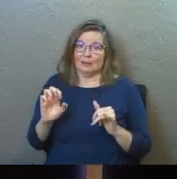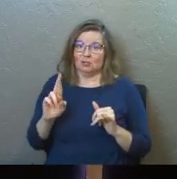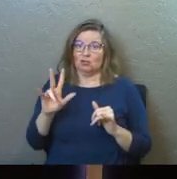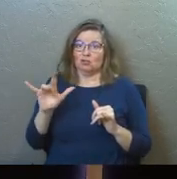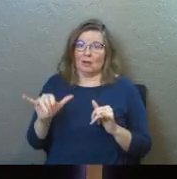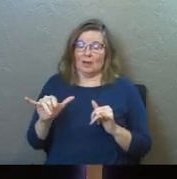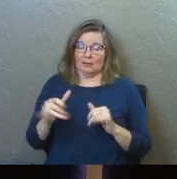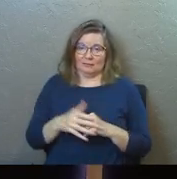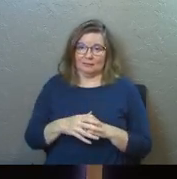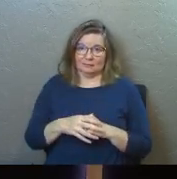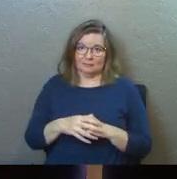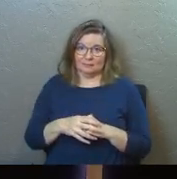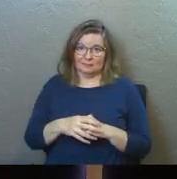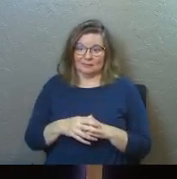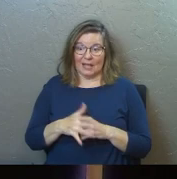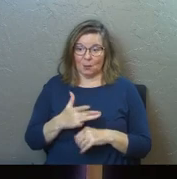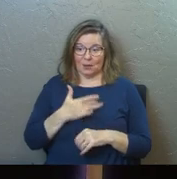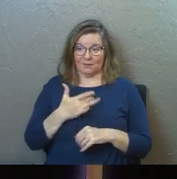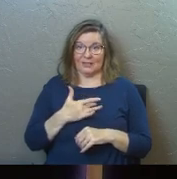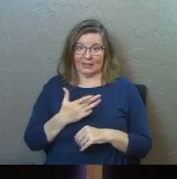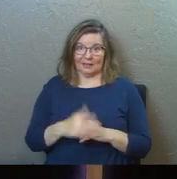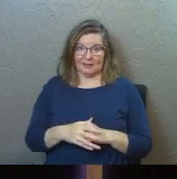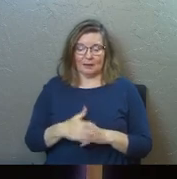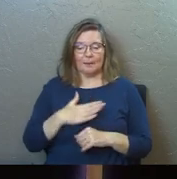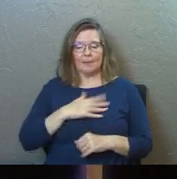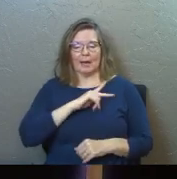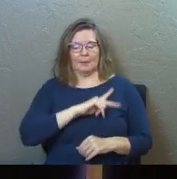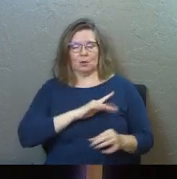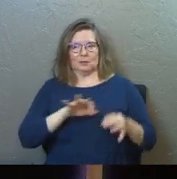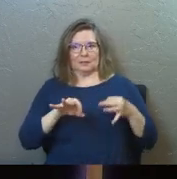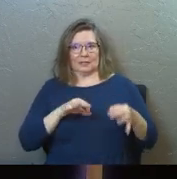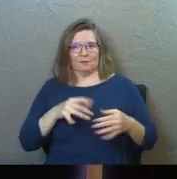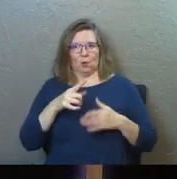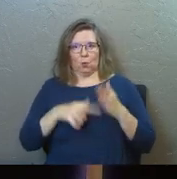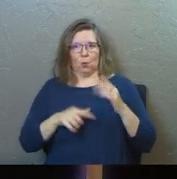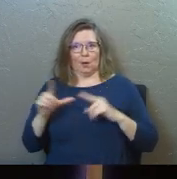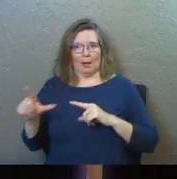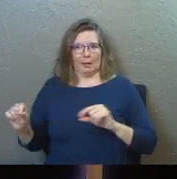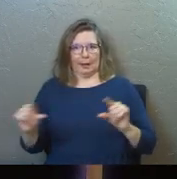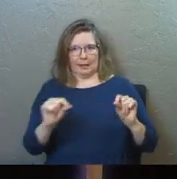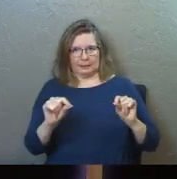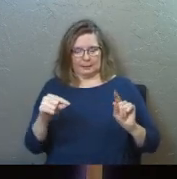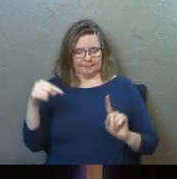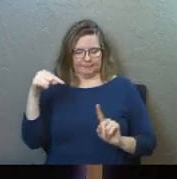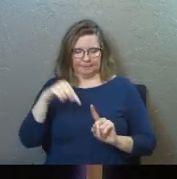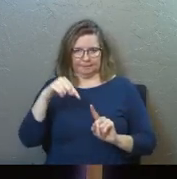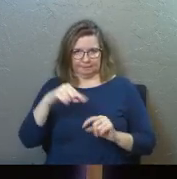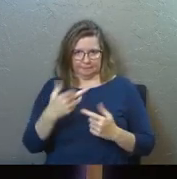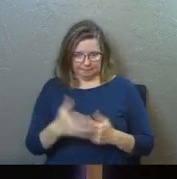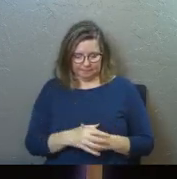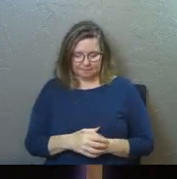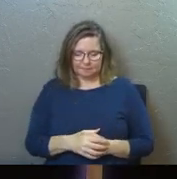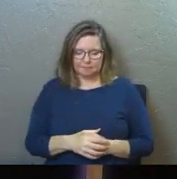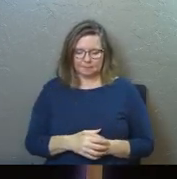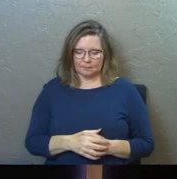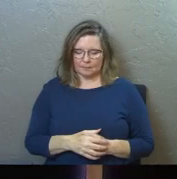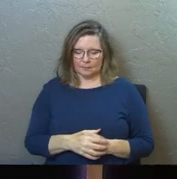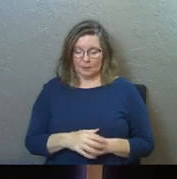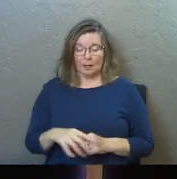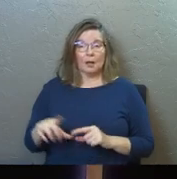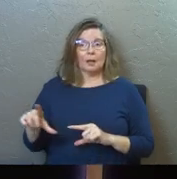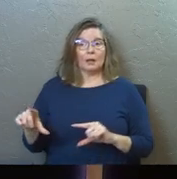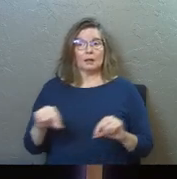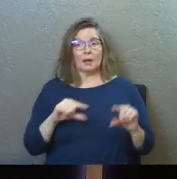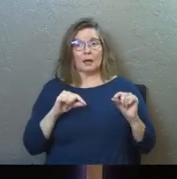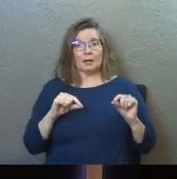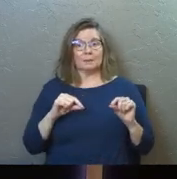it, especially when it's against us, here's my personal definition for what gossip is, a gossip